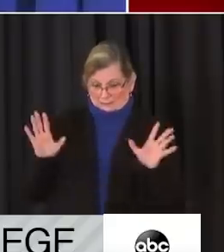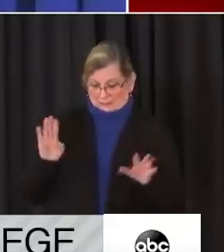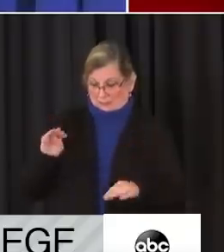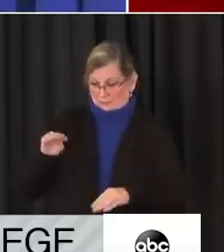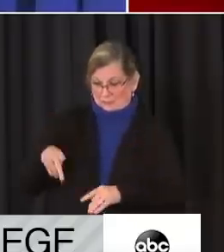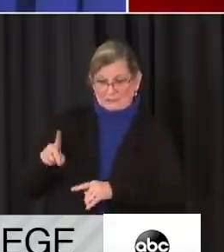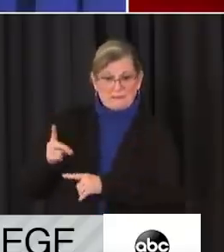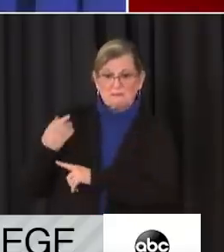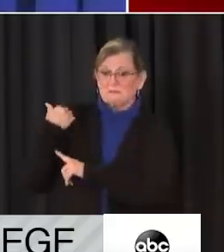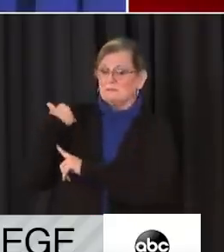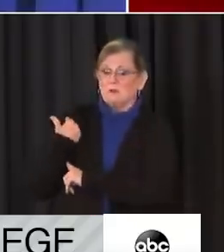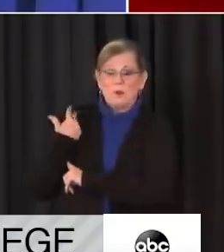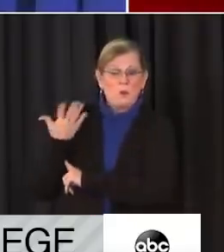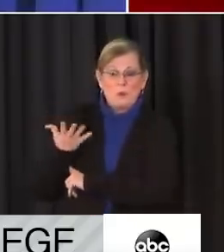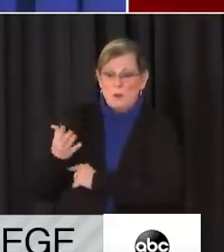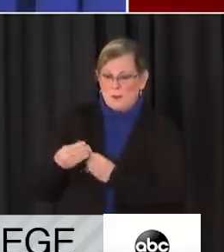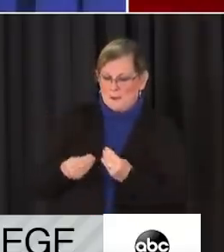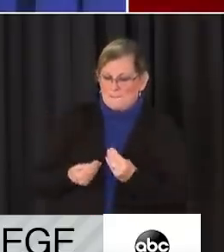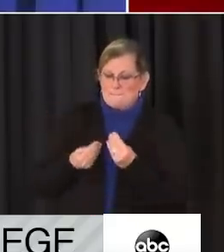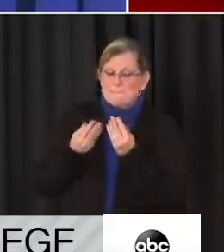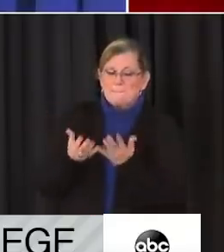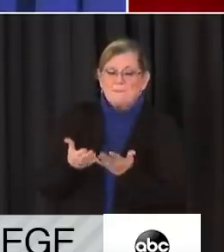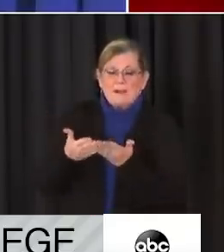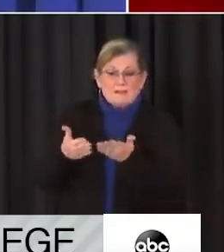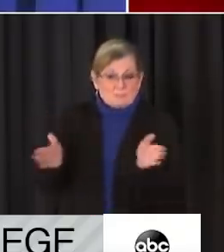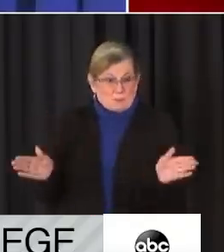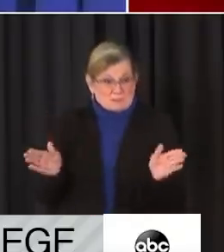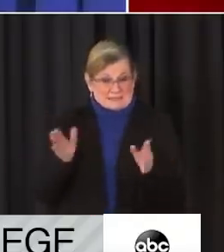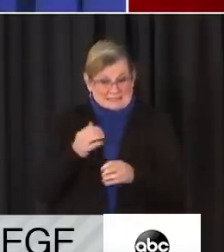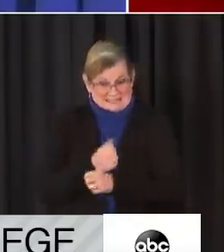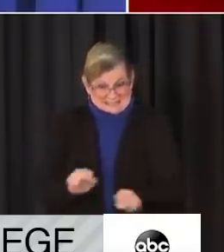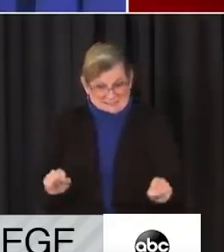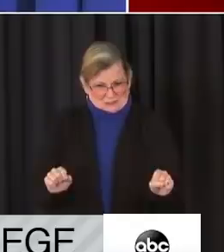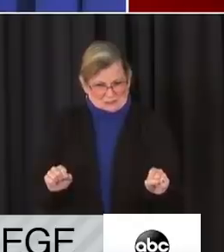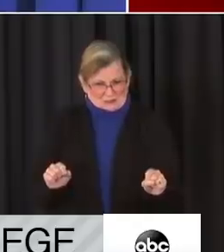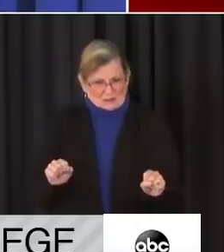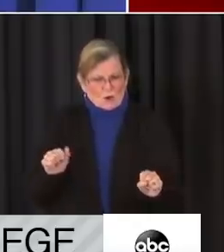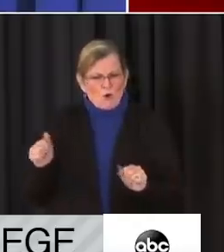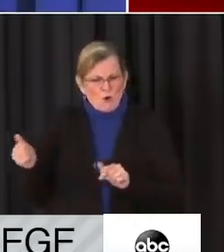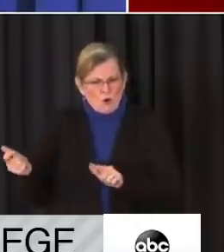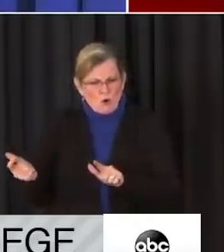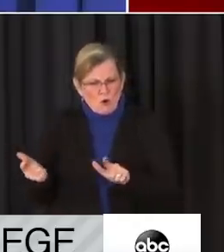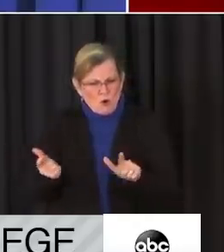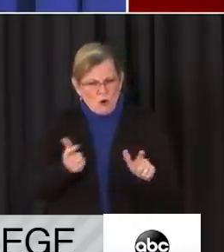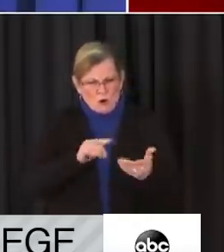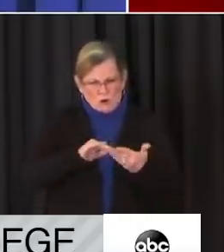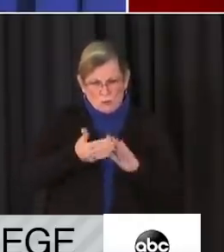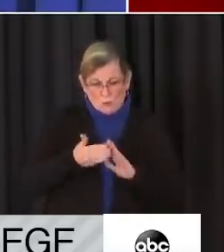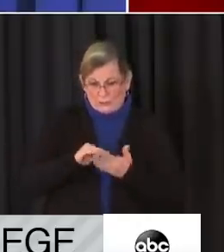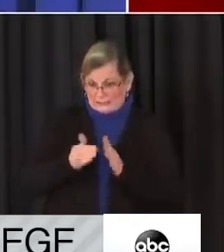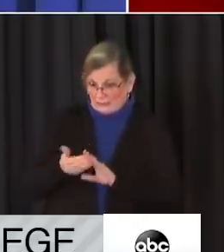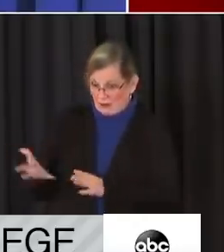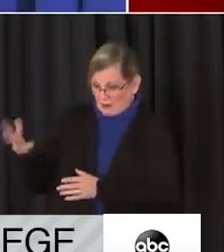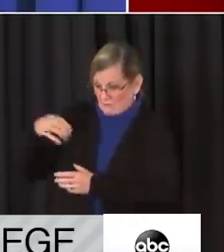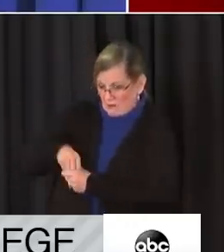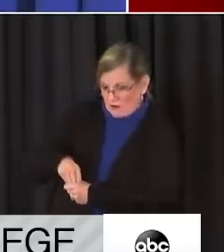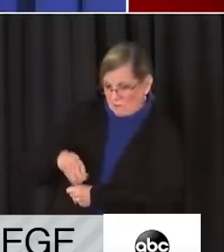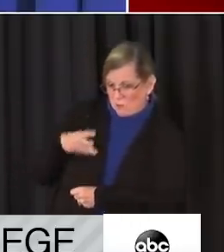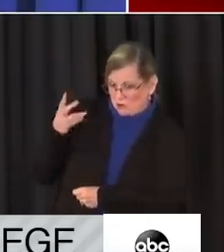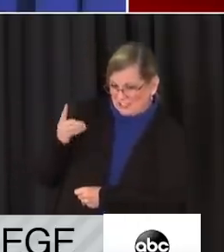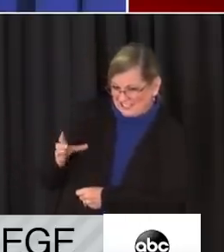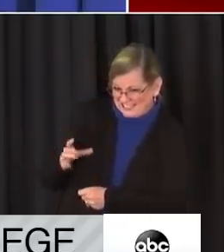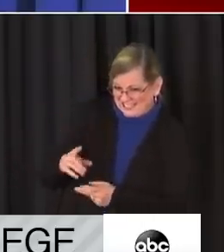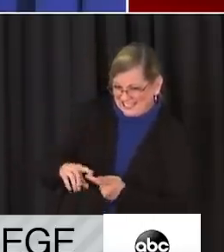is to provide public safety services to the vibrant communities that make up this great city. MPD assisted